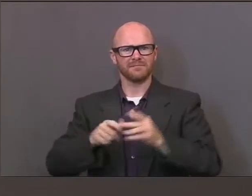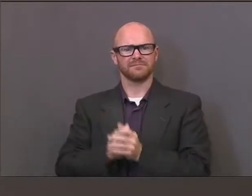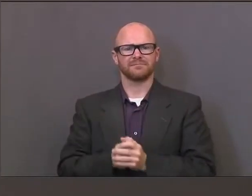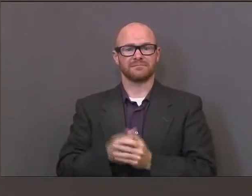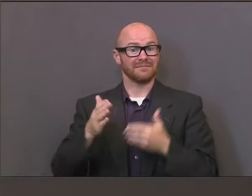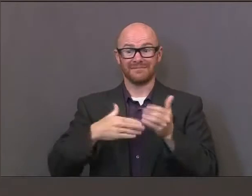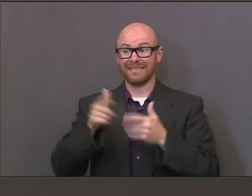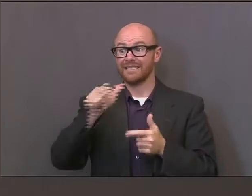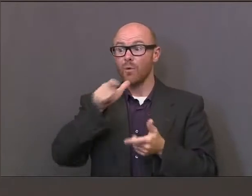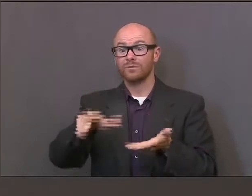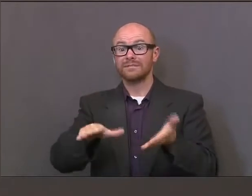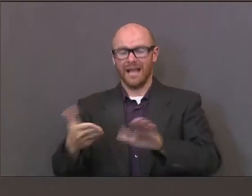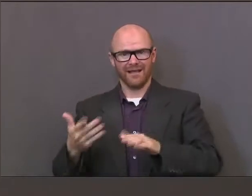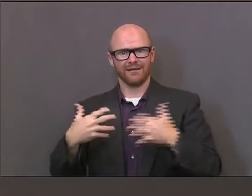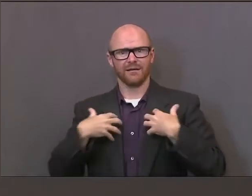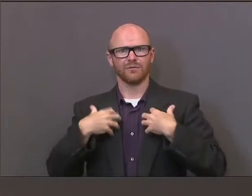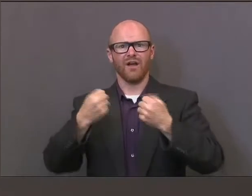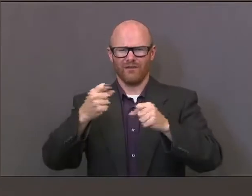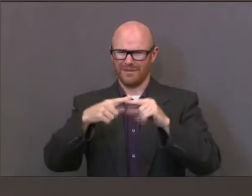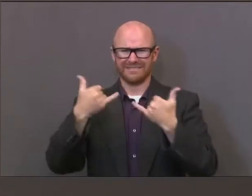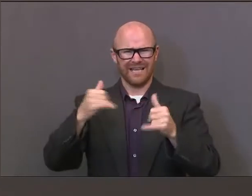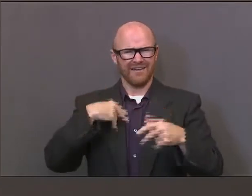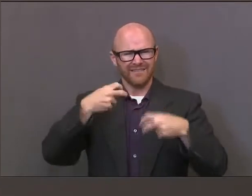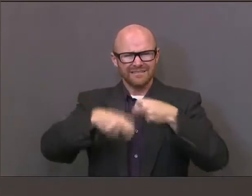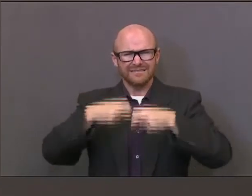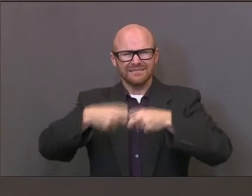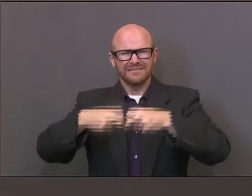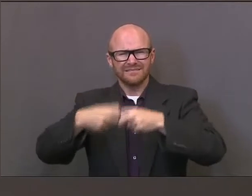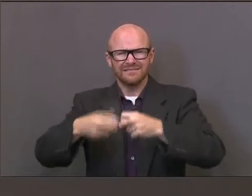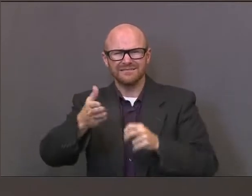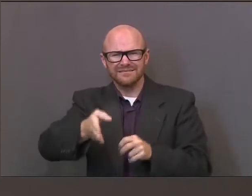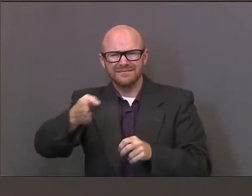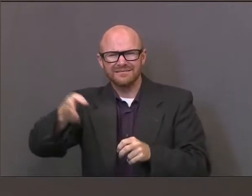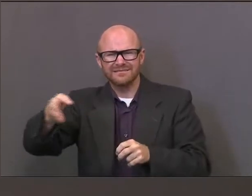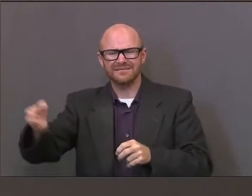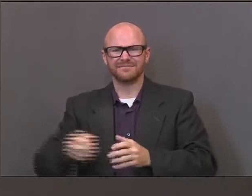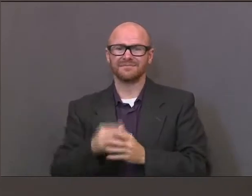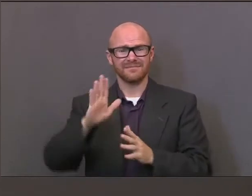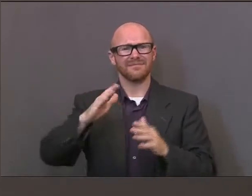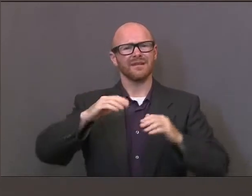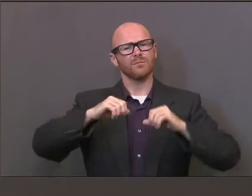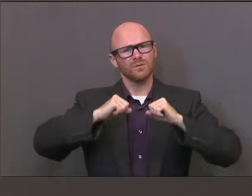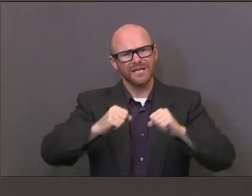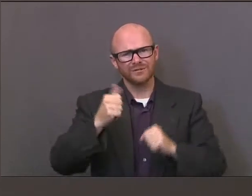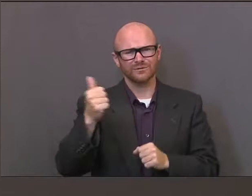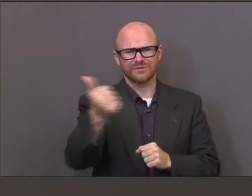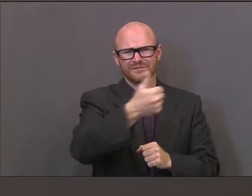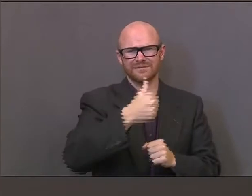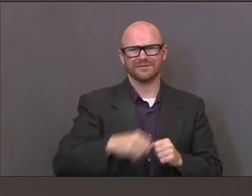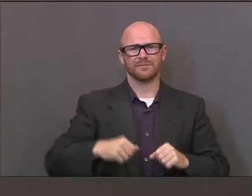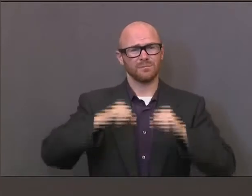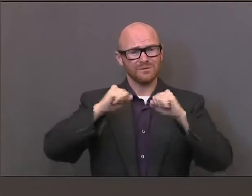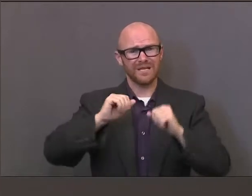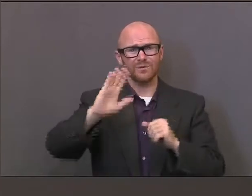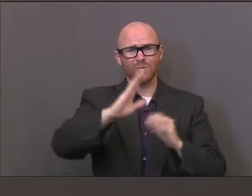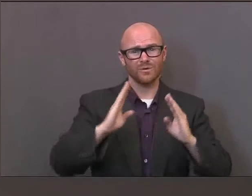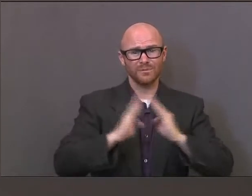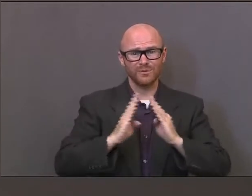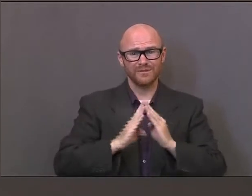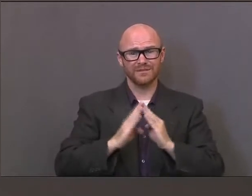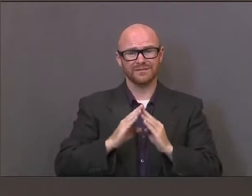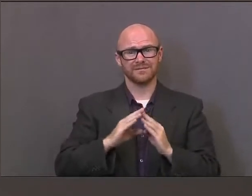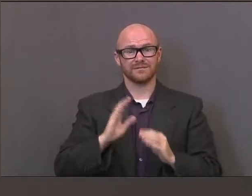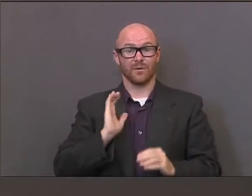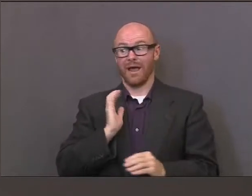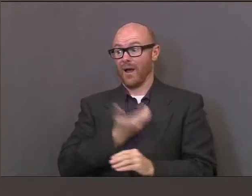So let's take every possible measure to protect ourselves and our community this fall so that our schools and our